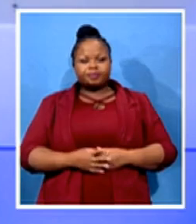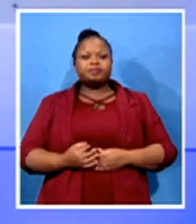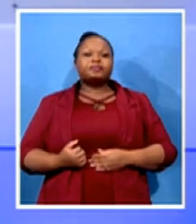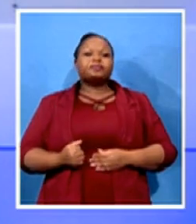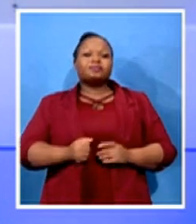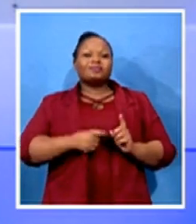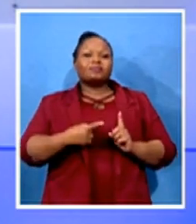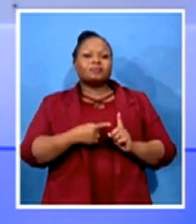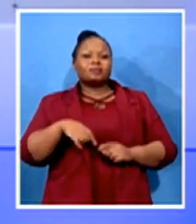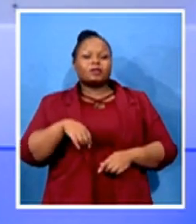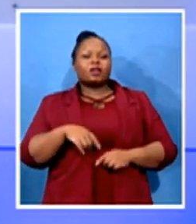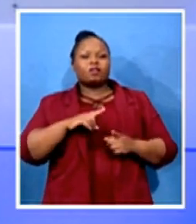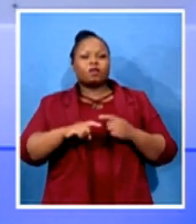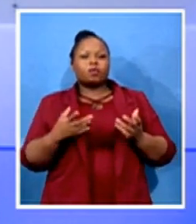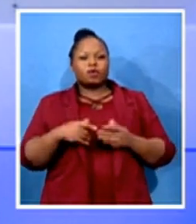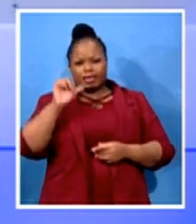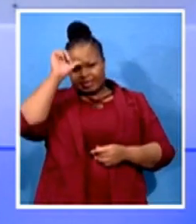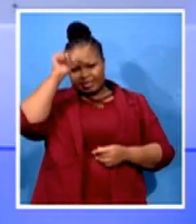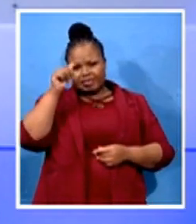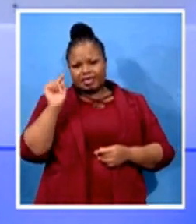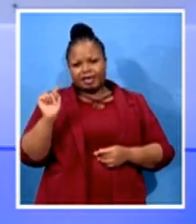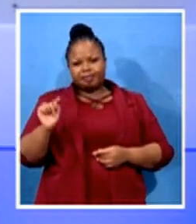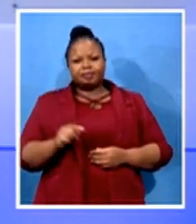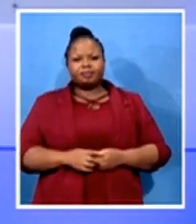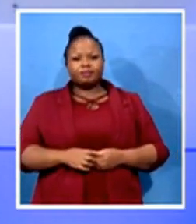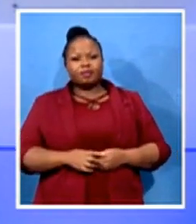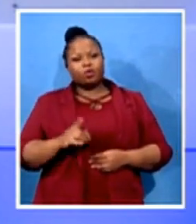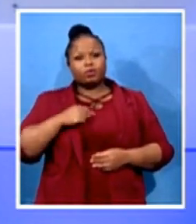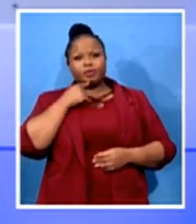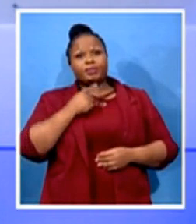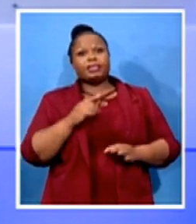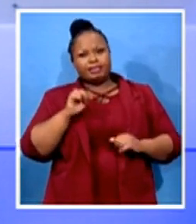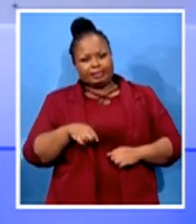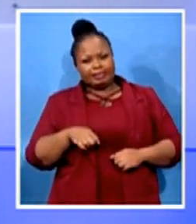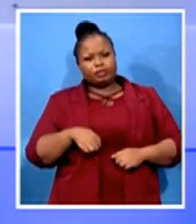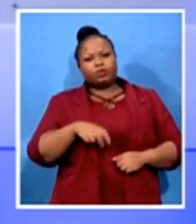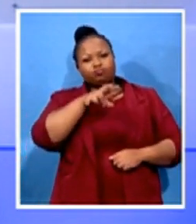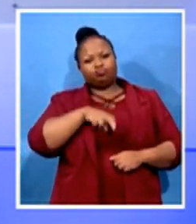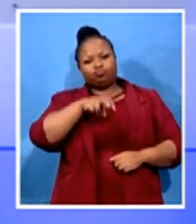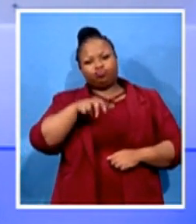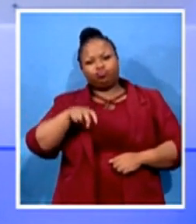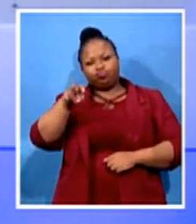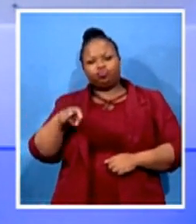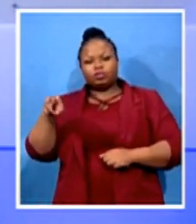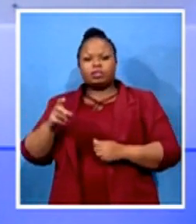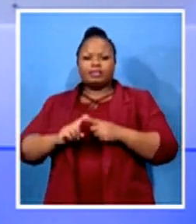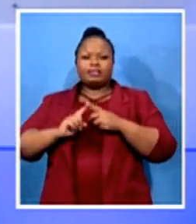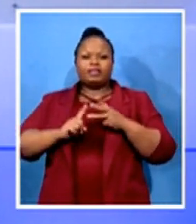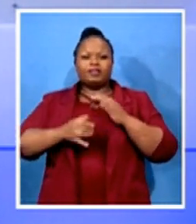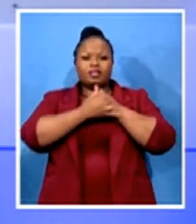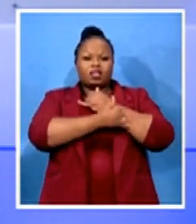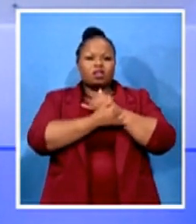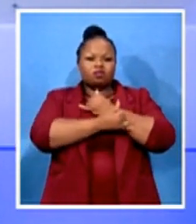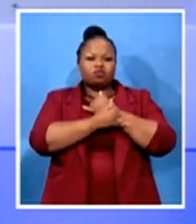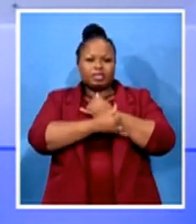As I said earlier, we will be going all over the globe trying to speak to different correspondents about reactions and